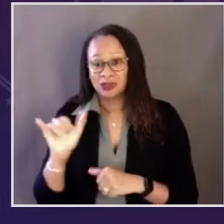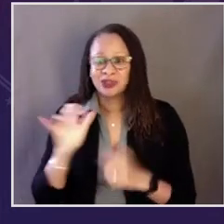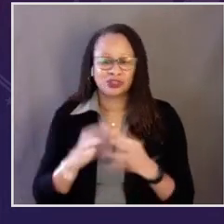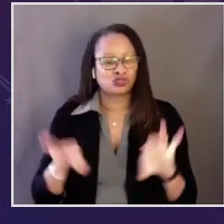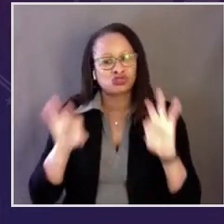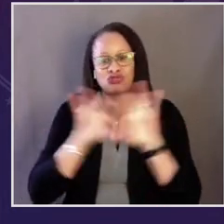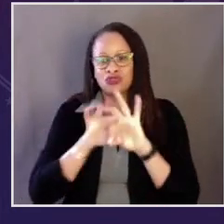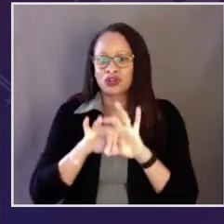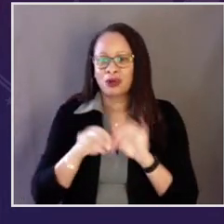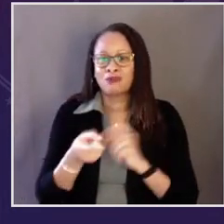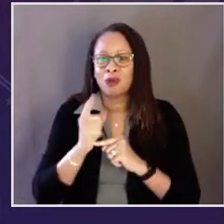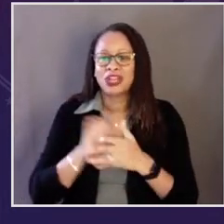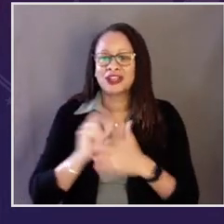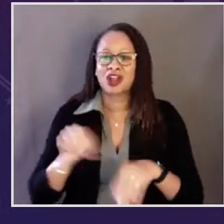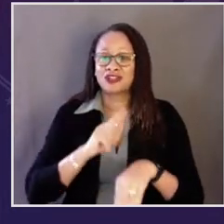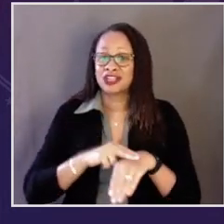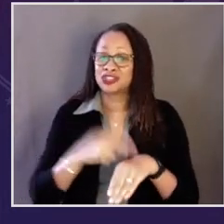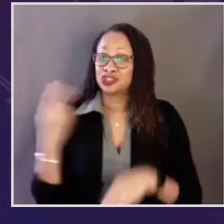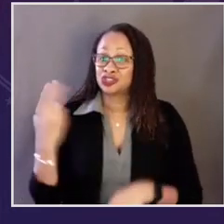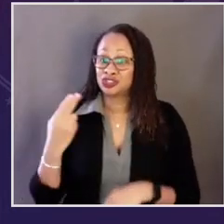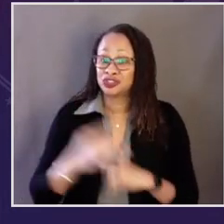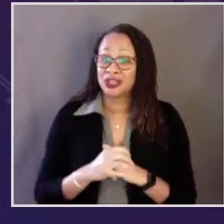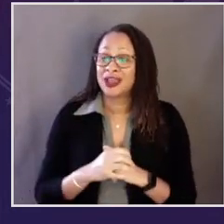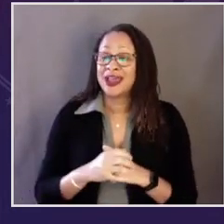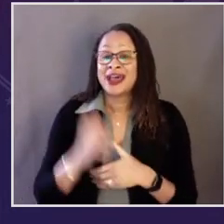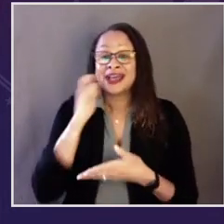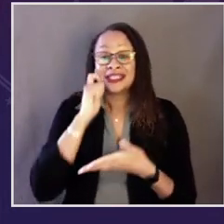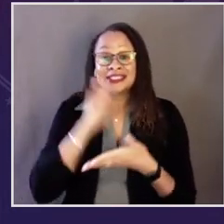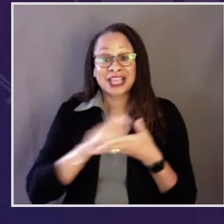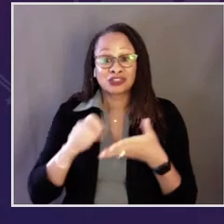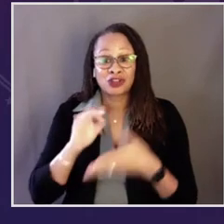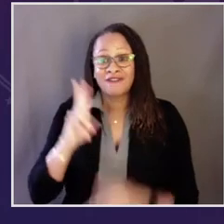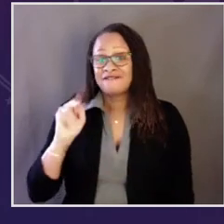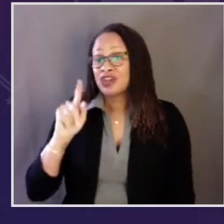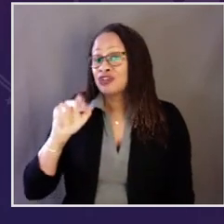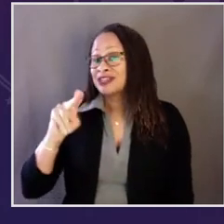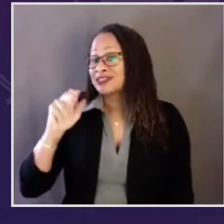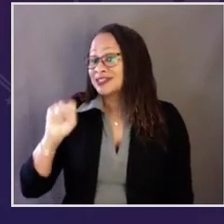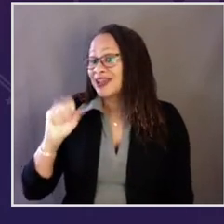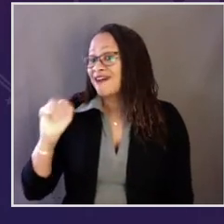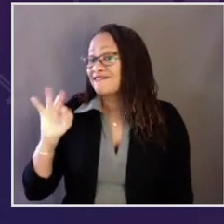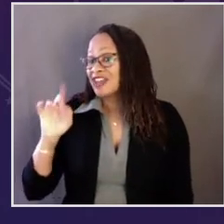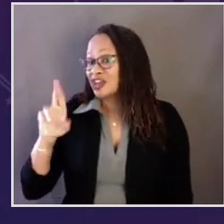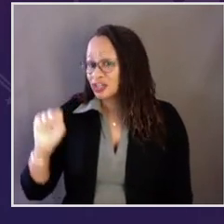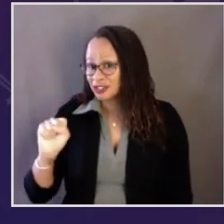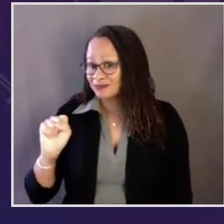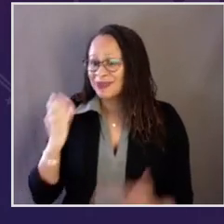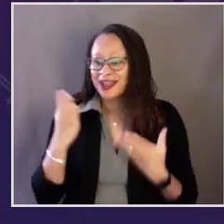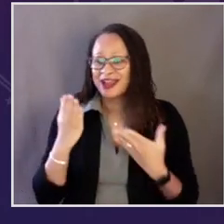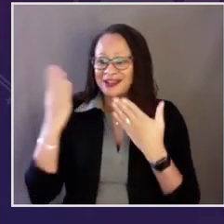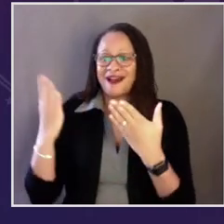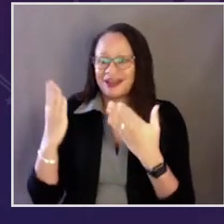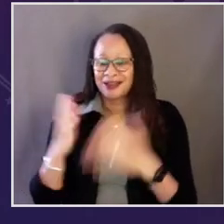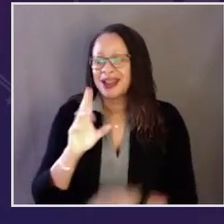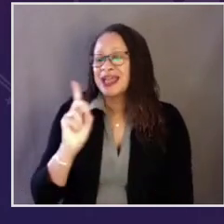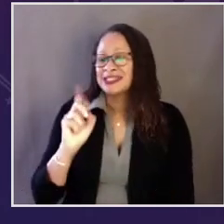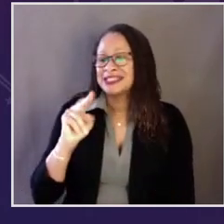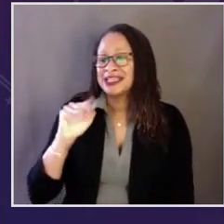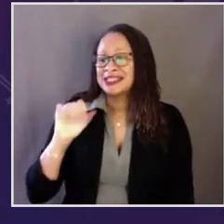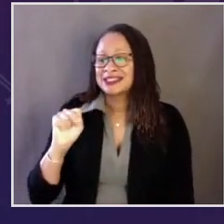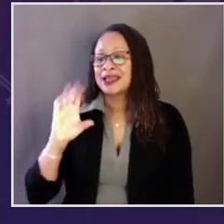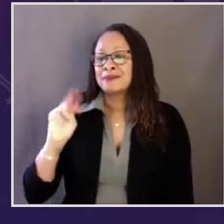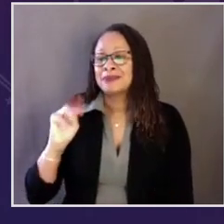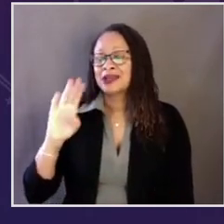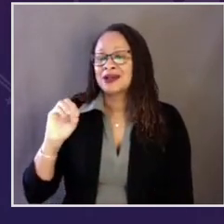administration at this critical moment in our nation's history. And for Secretary of Veterans Affairs, I nominate Dennis